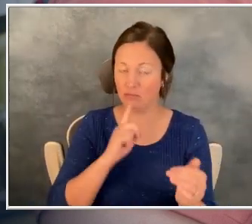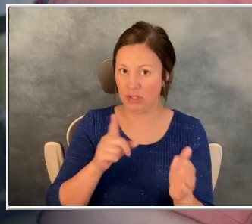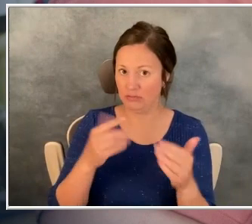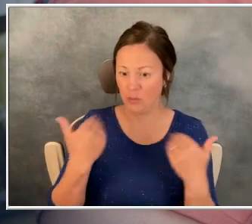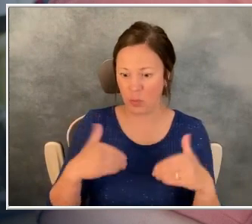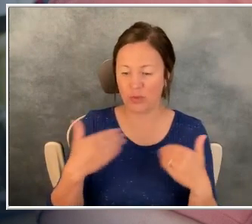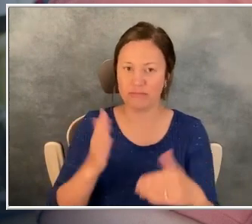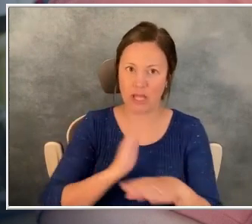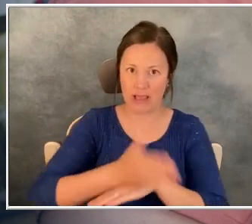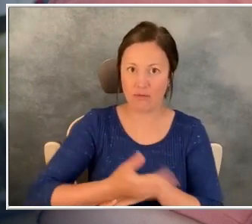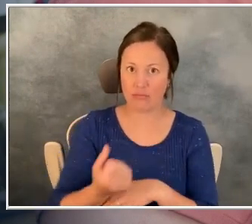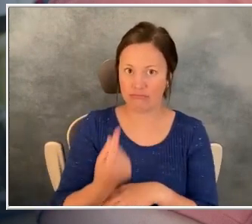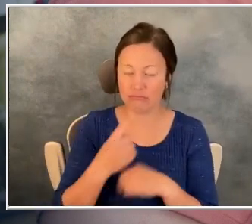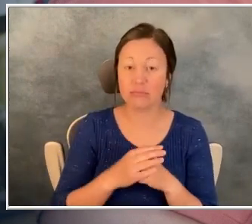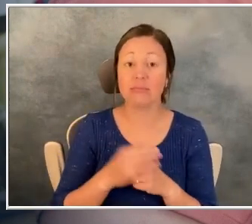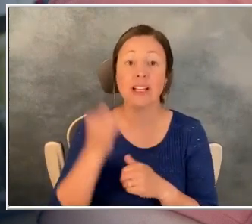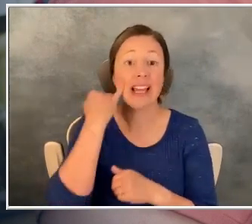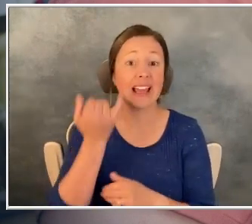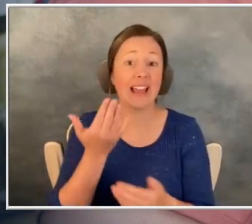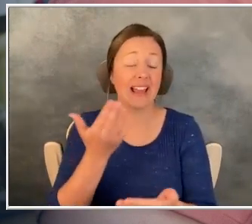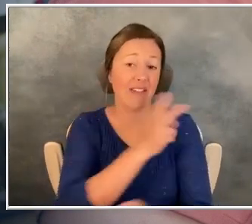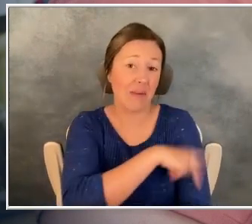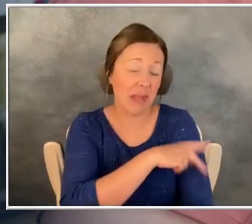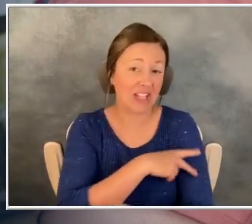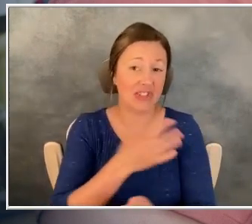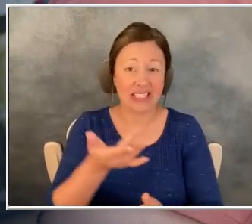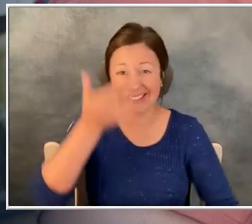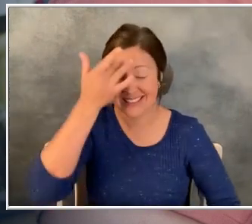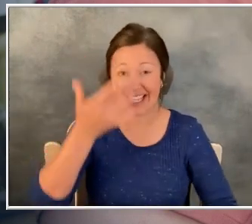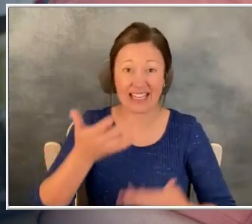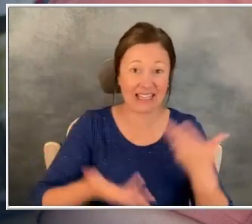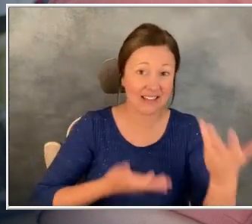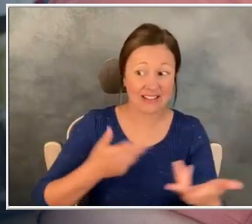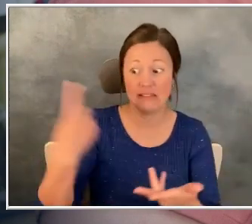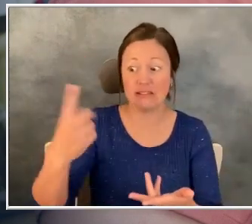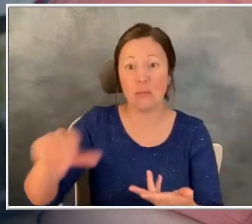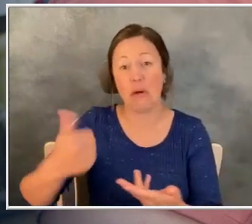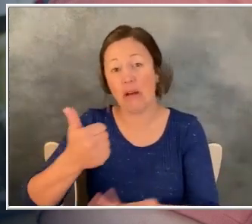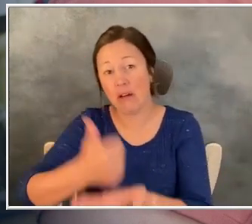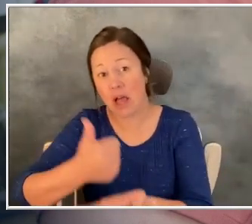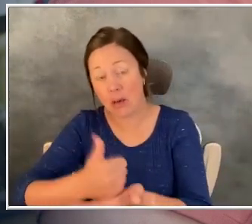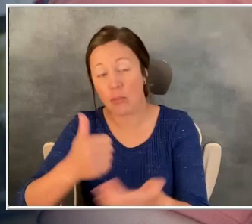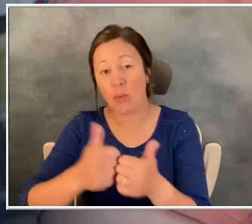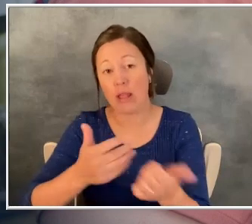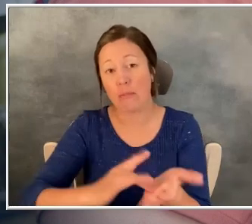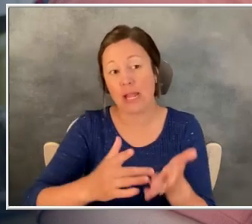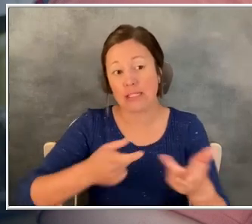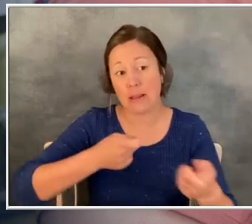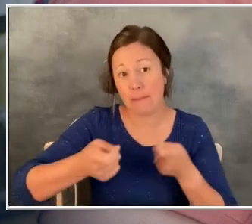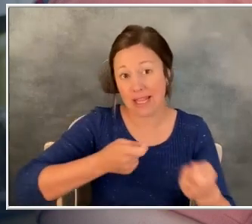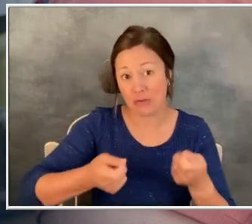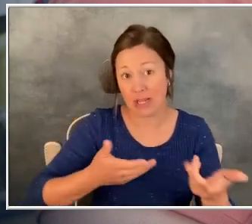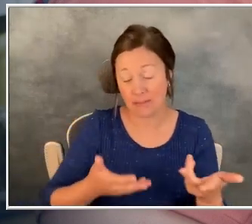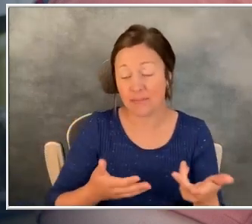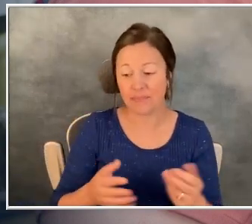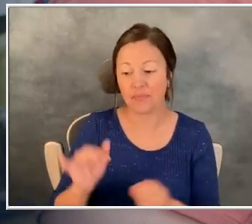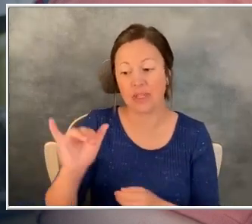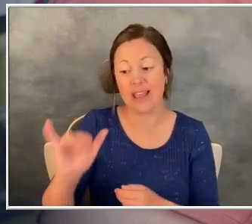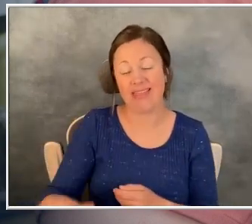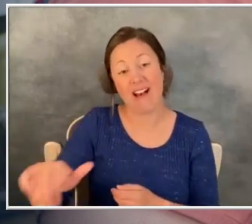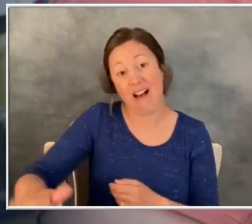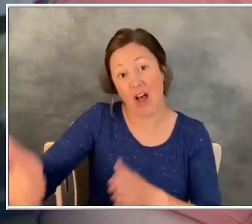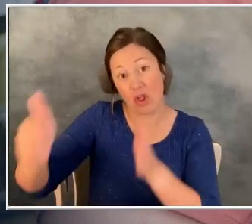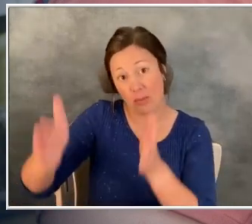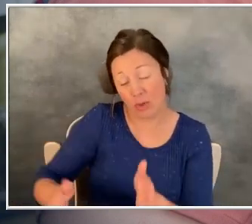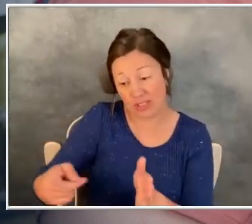maybe our patients are too sick and they need help with medication management and someone else is administering those pills, we try